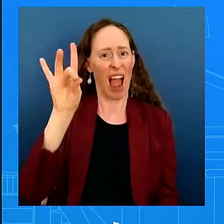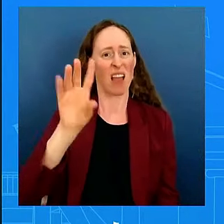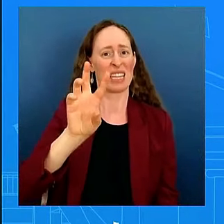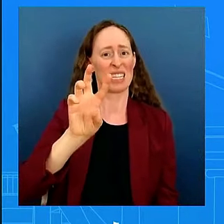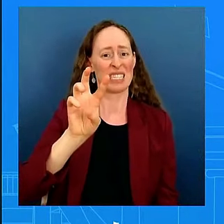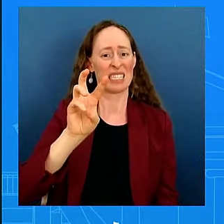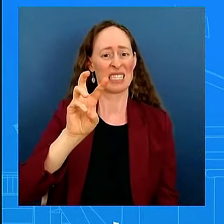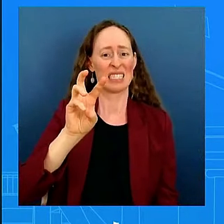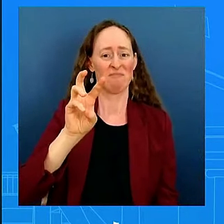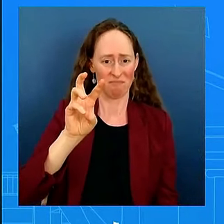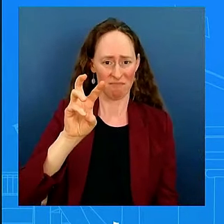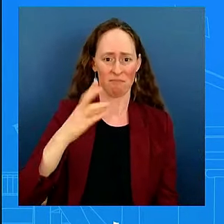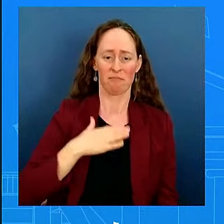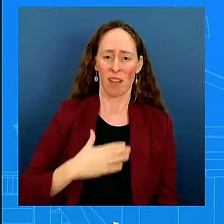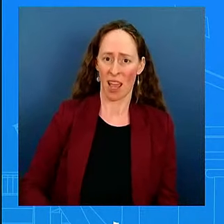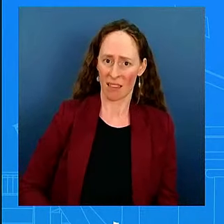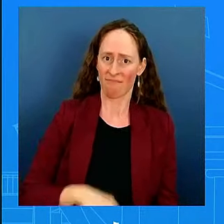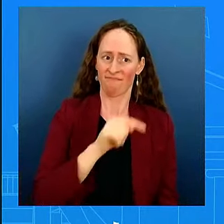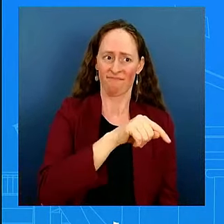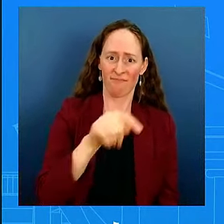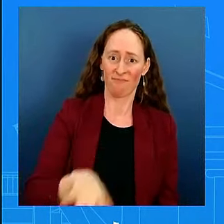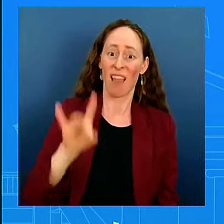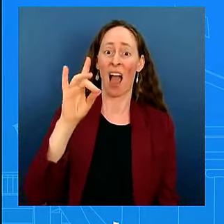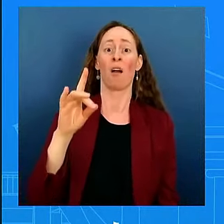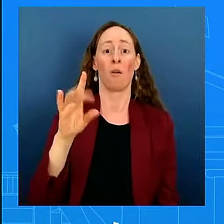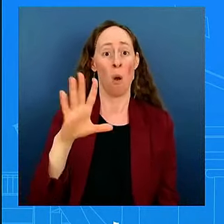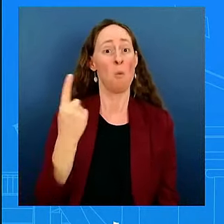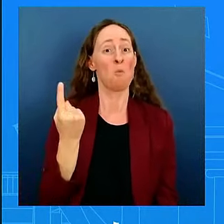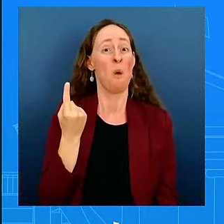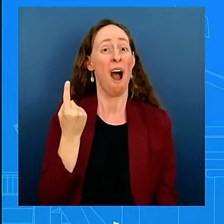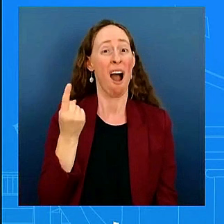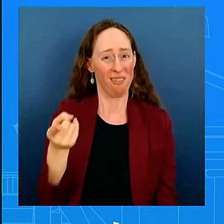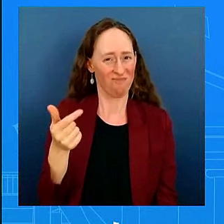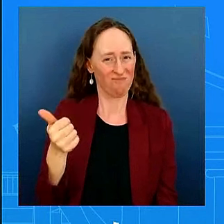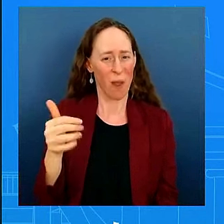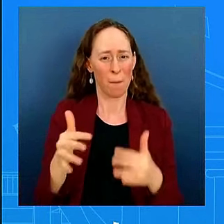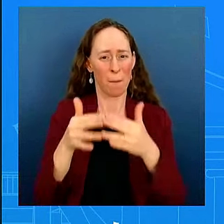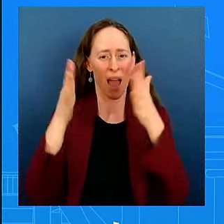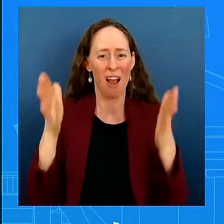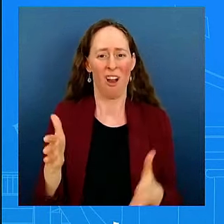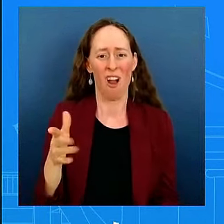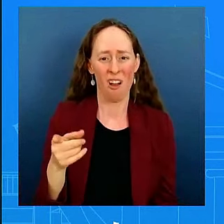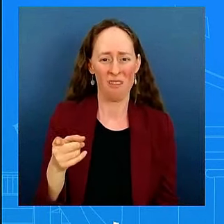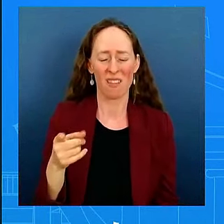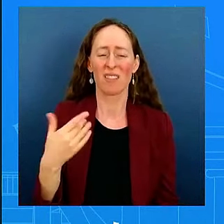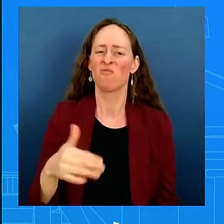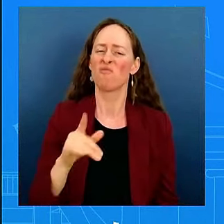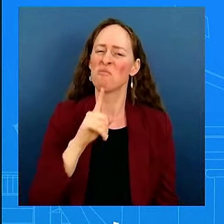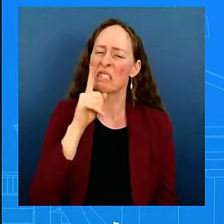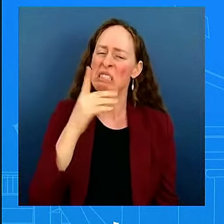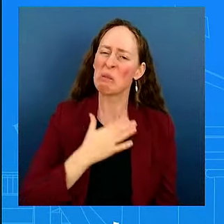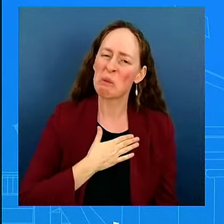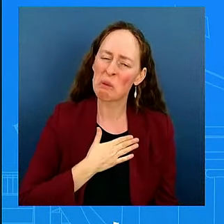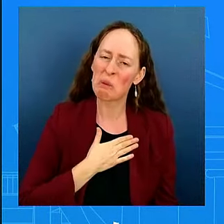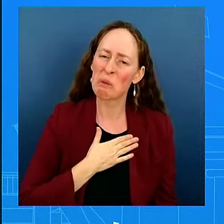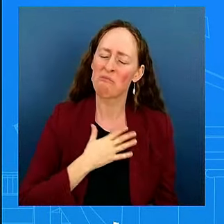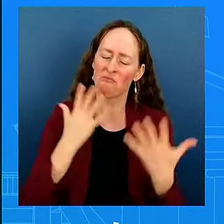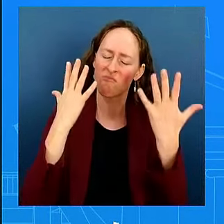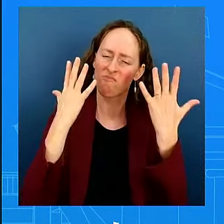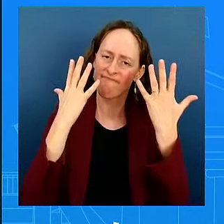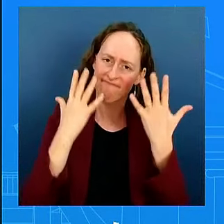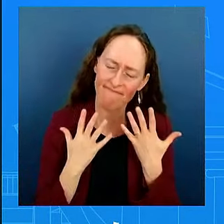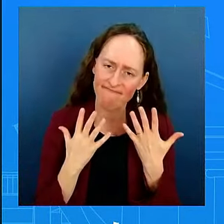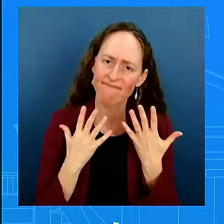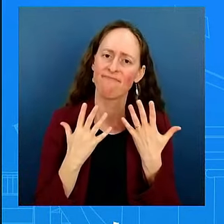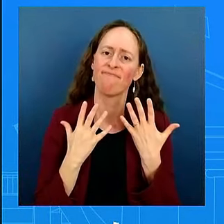citizen, is devastating. It's devastating. devastating. It was a, you know, it was